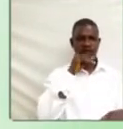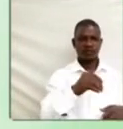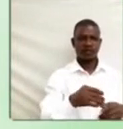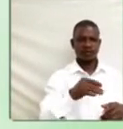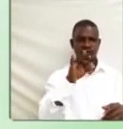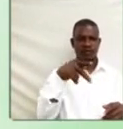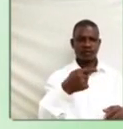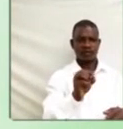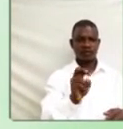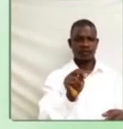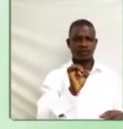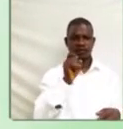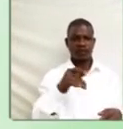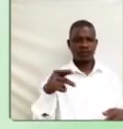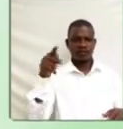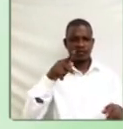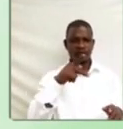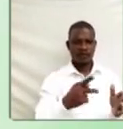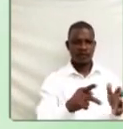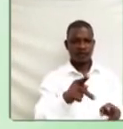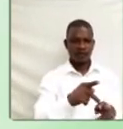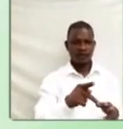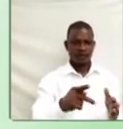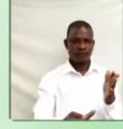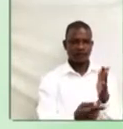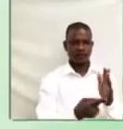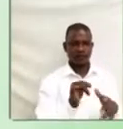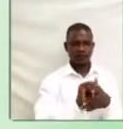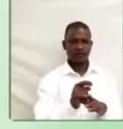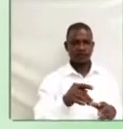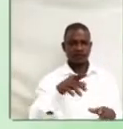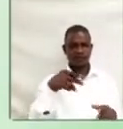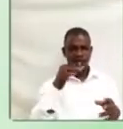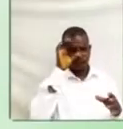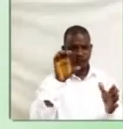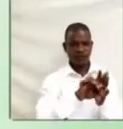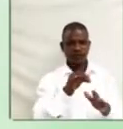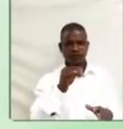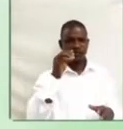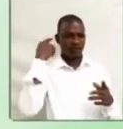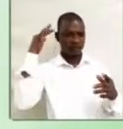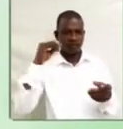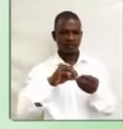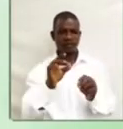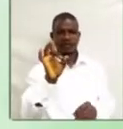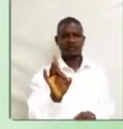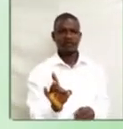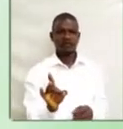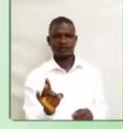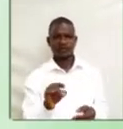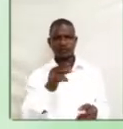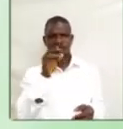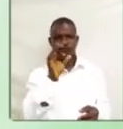phonetics. Physics. Photograph. Sound number eight.